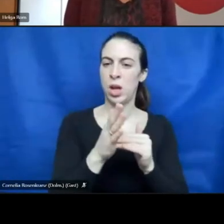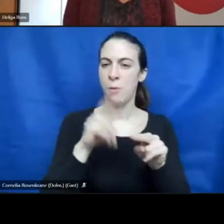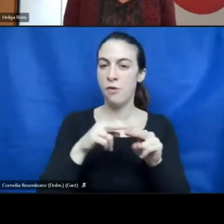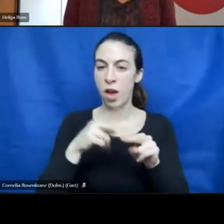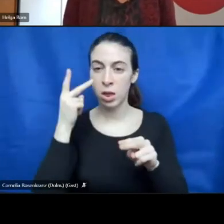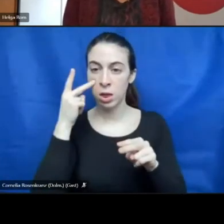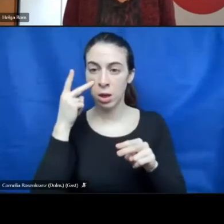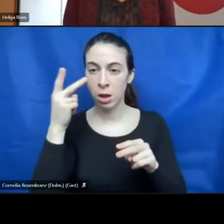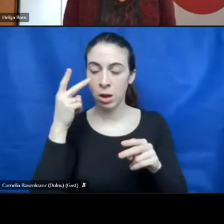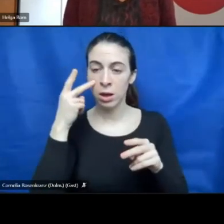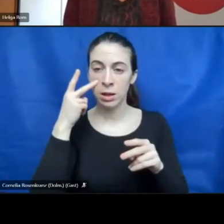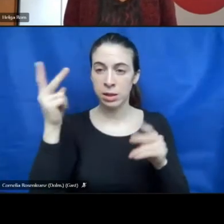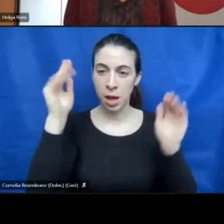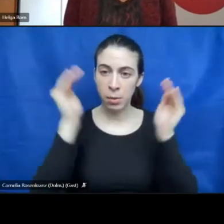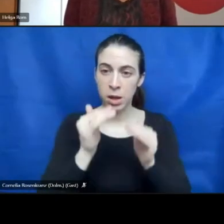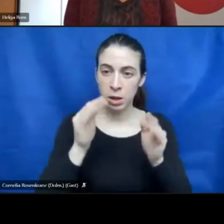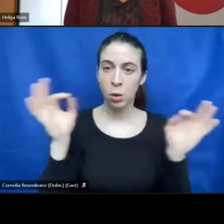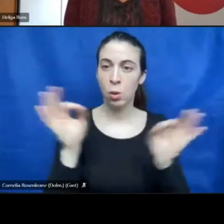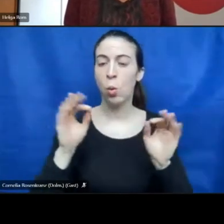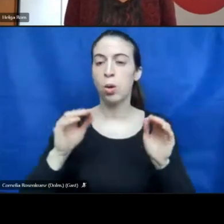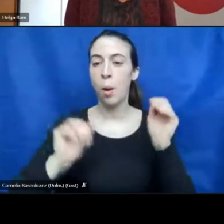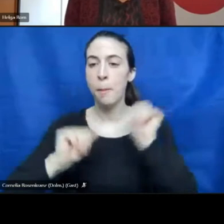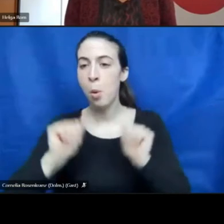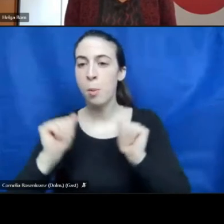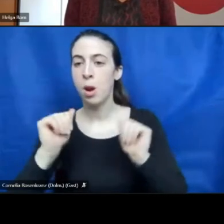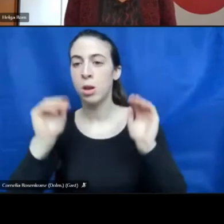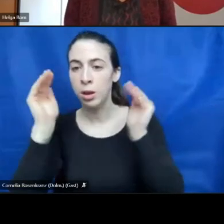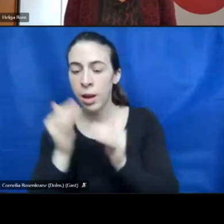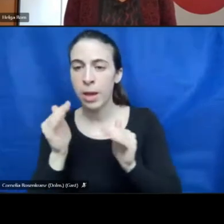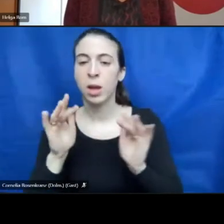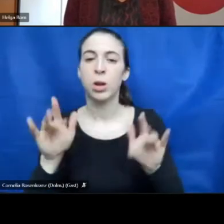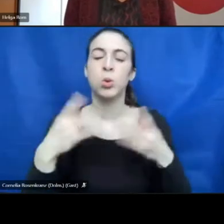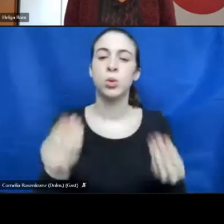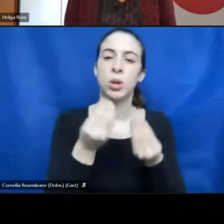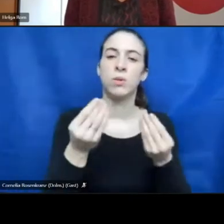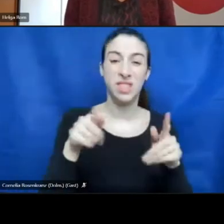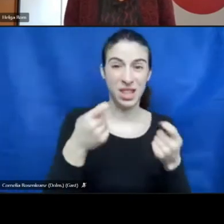have a mobility impairment, etc. So is there already this knowledge base there?